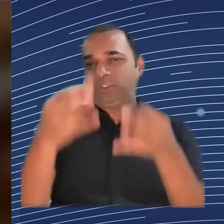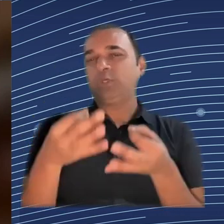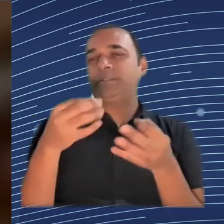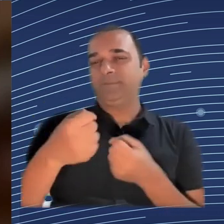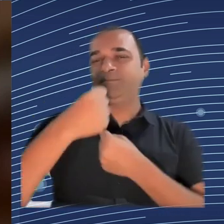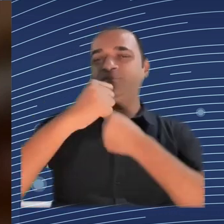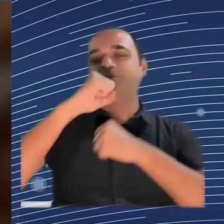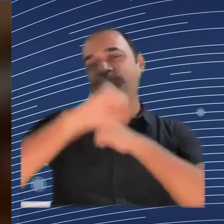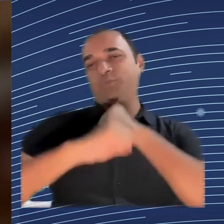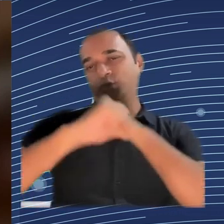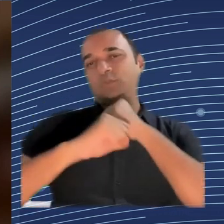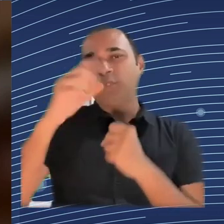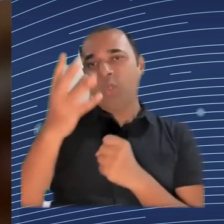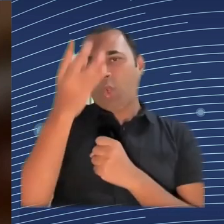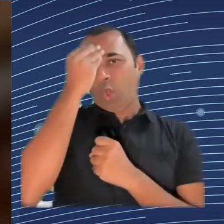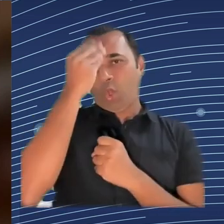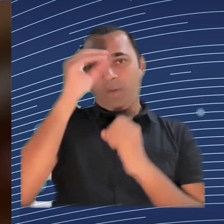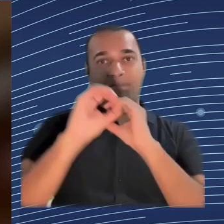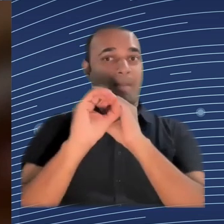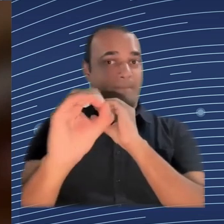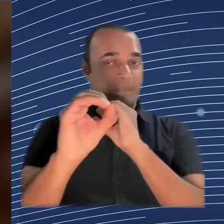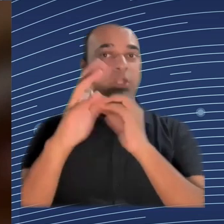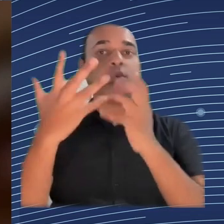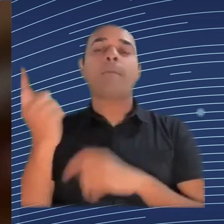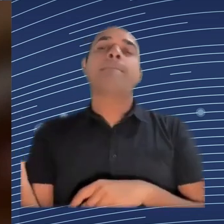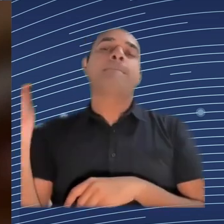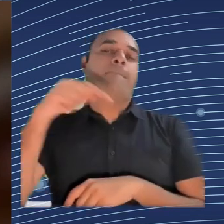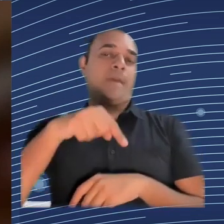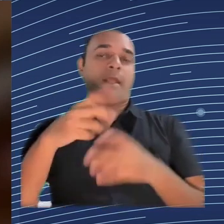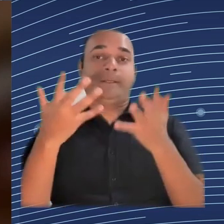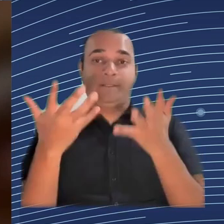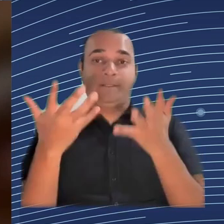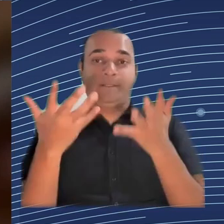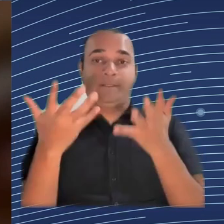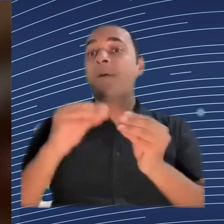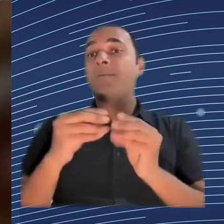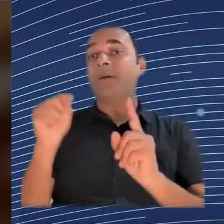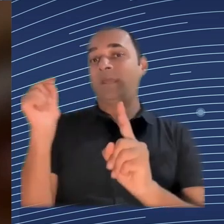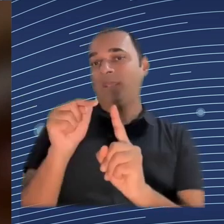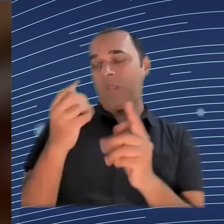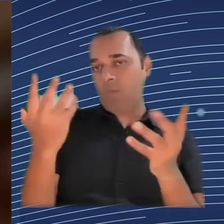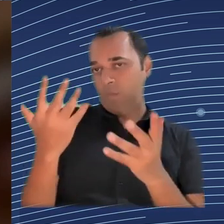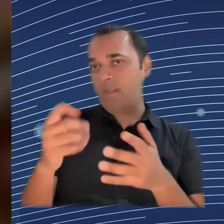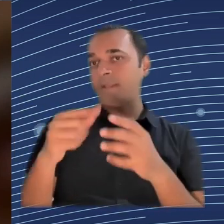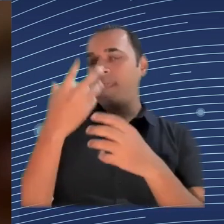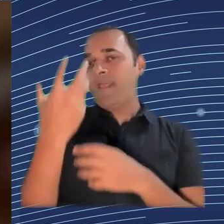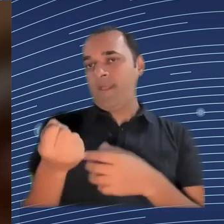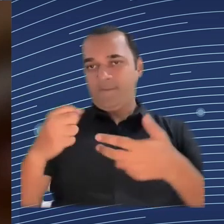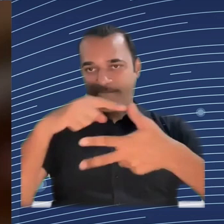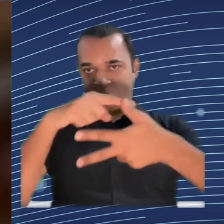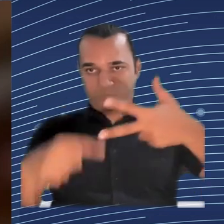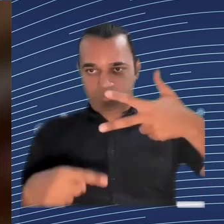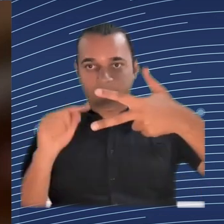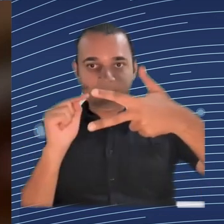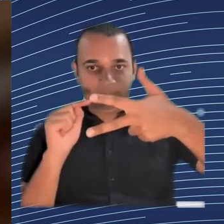organization, and this is often not the case. It it is the case that some external provider is providing the software